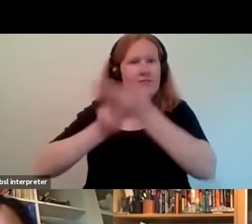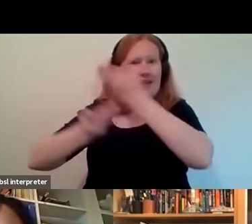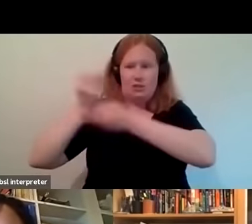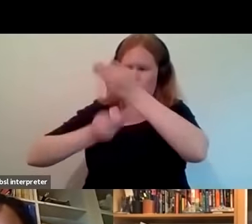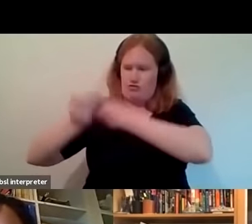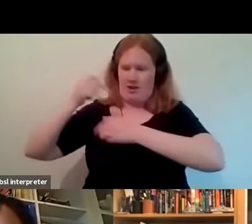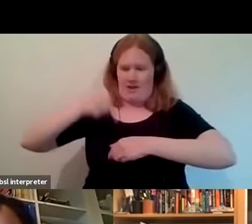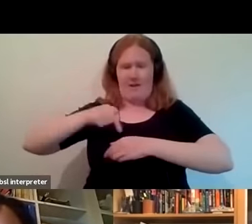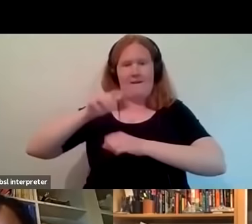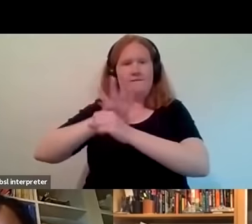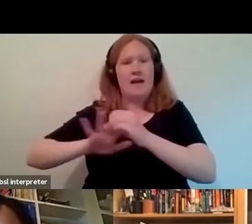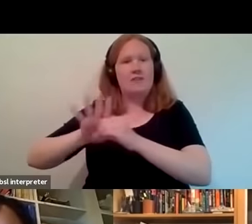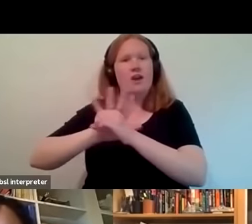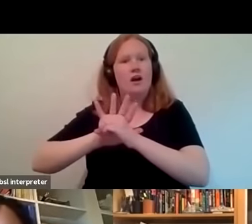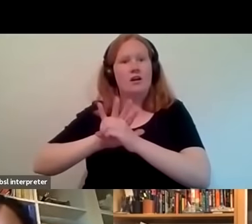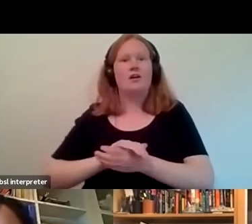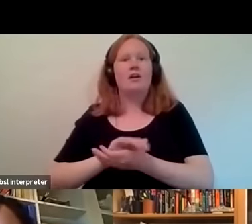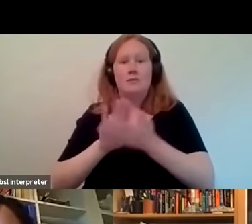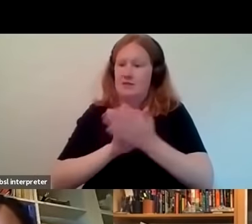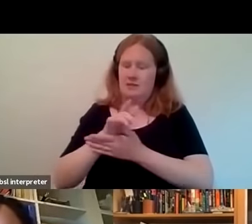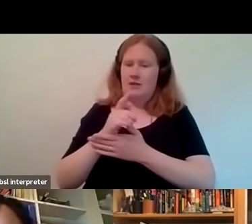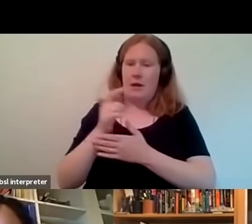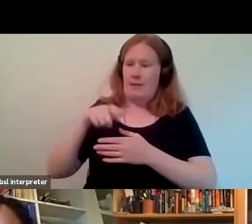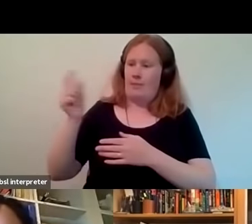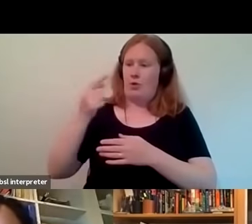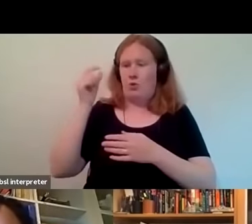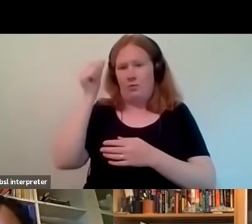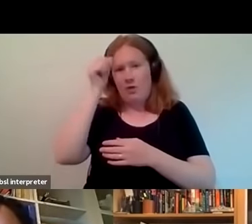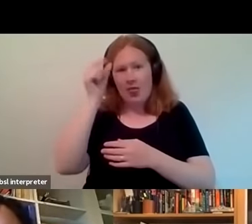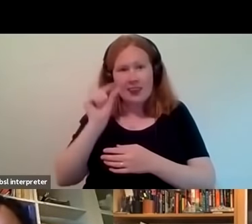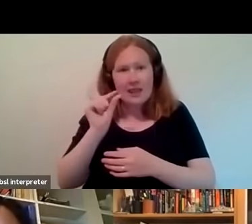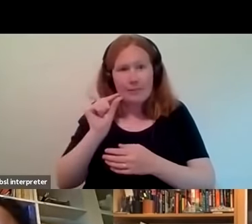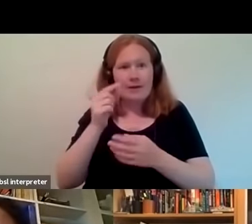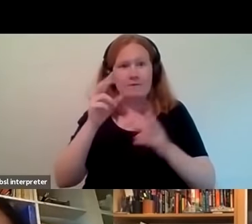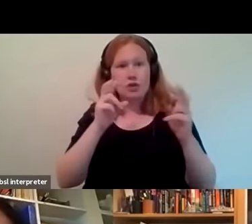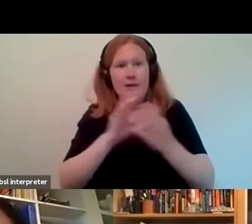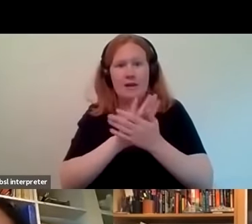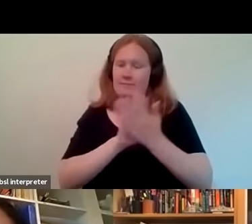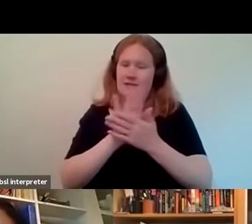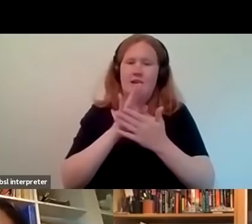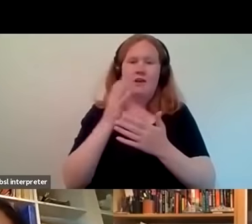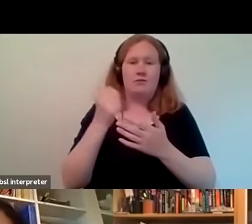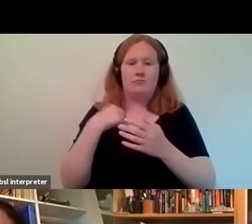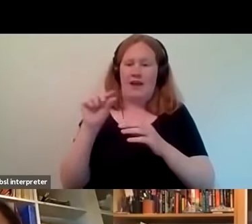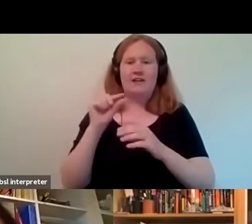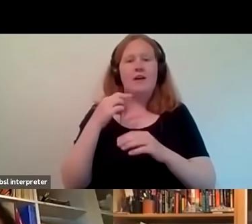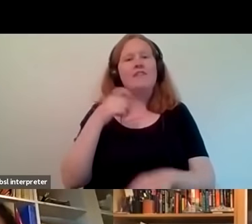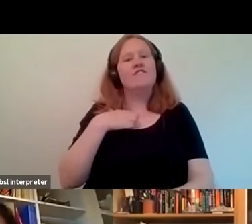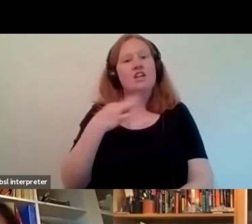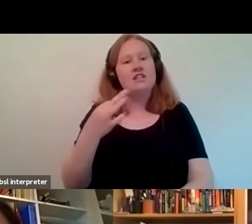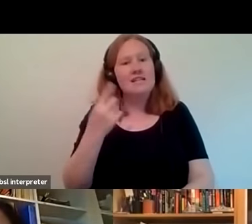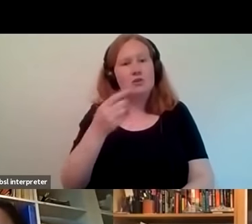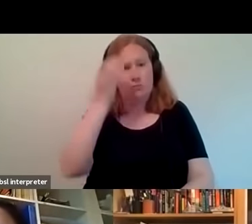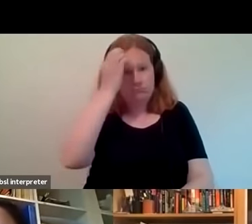and the history of the borough as well um so in that what we would what we did was basically allowed the volunteers that were more